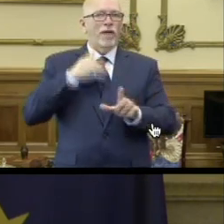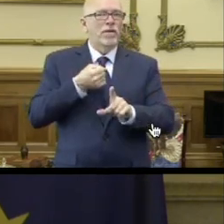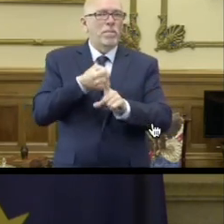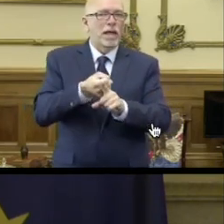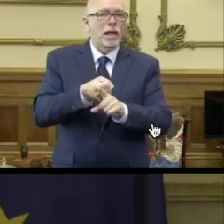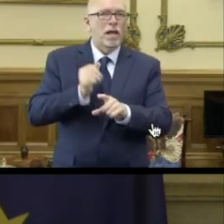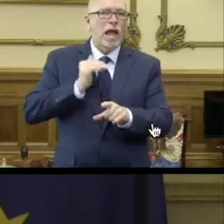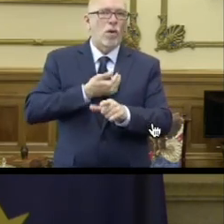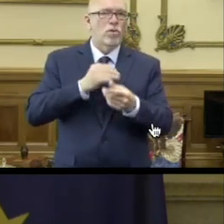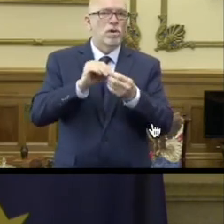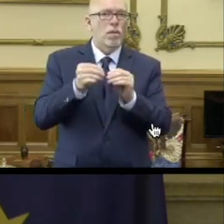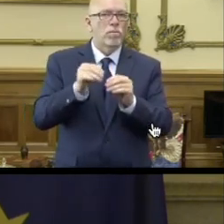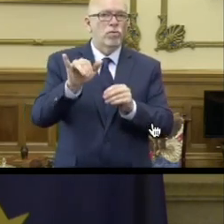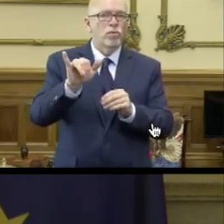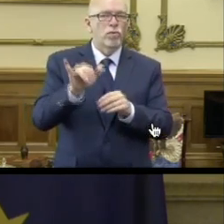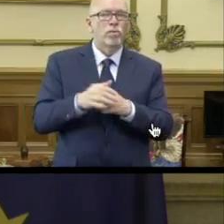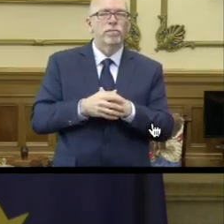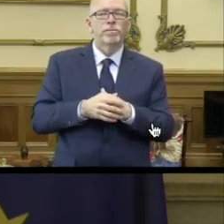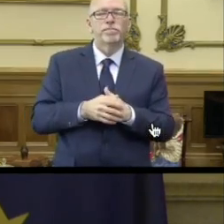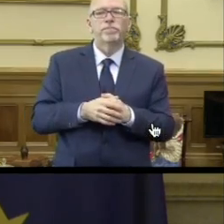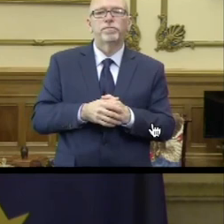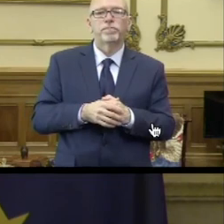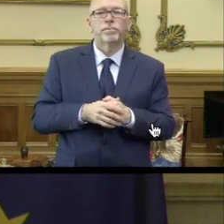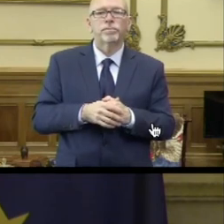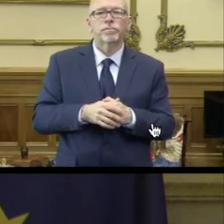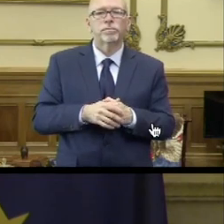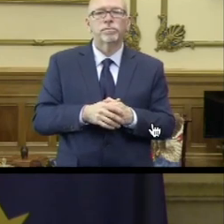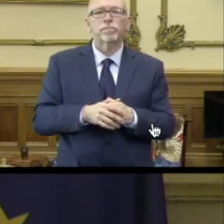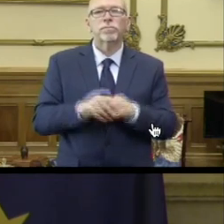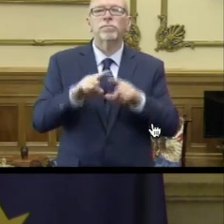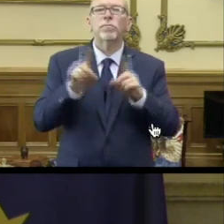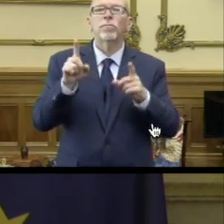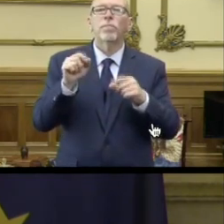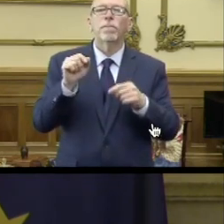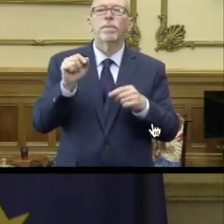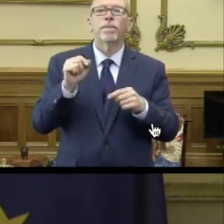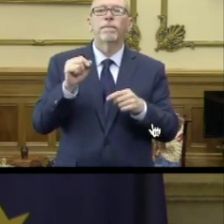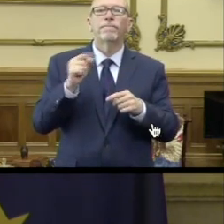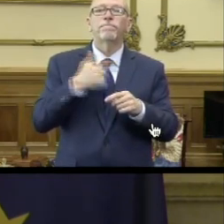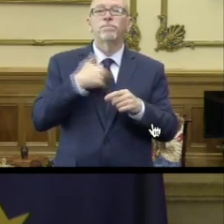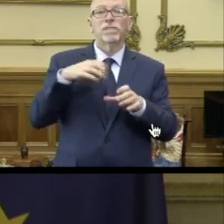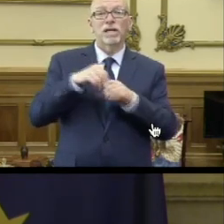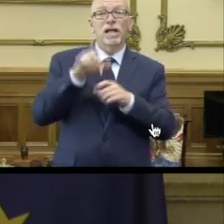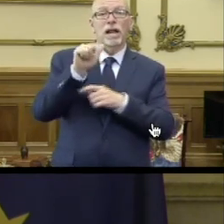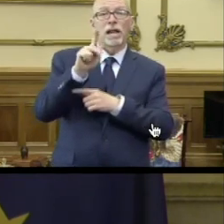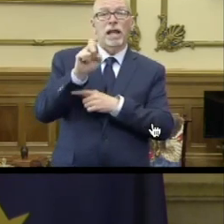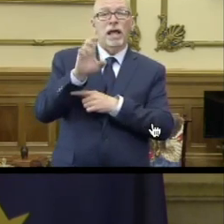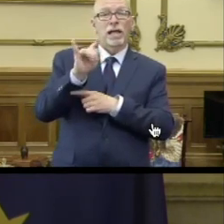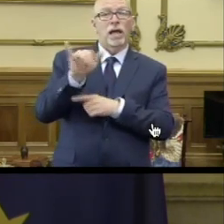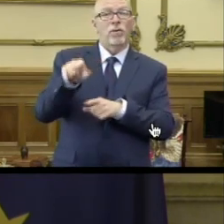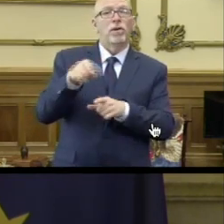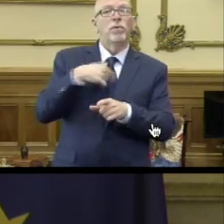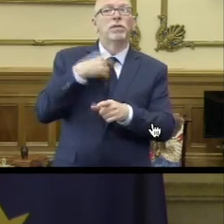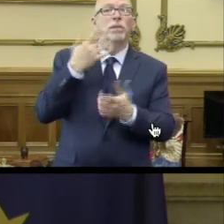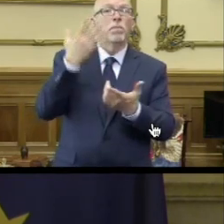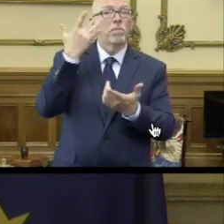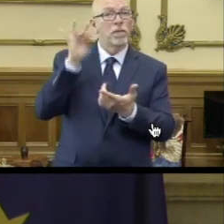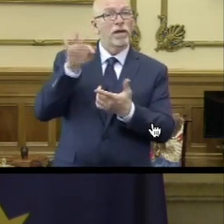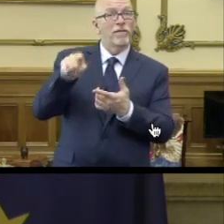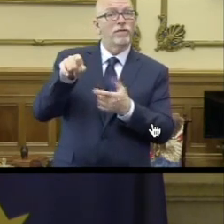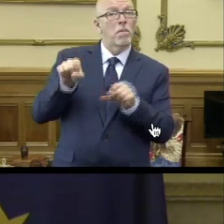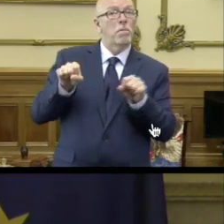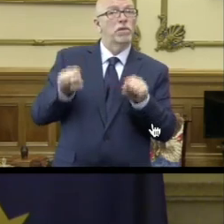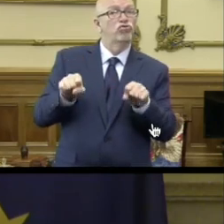on our numbers as well. But what we did with Lake County is we said, because of that